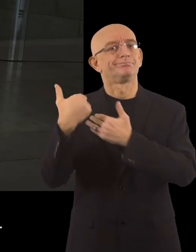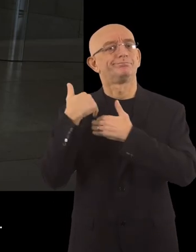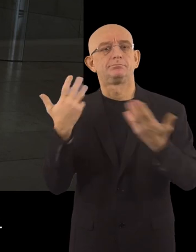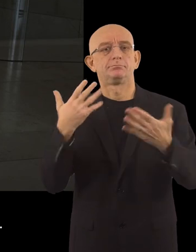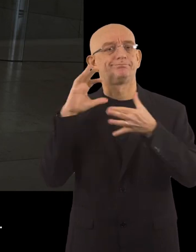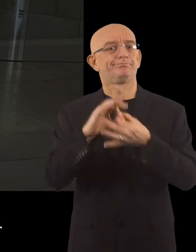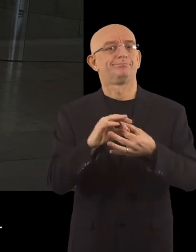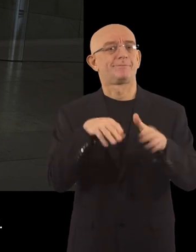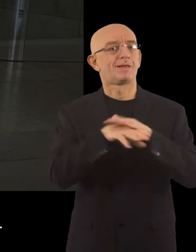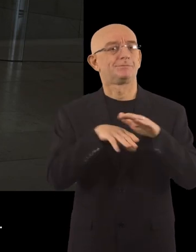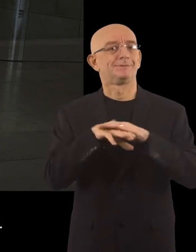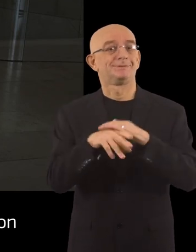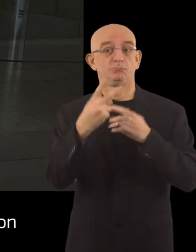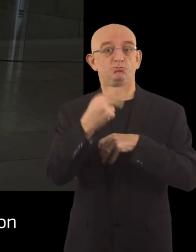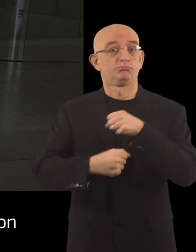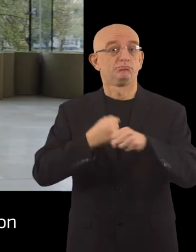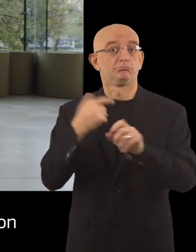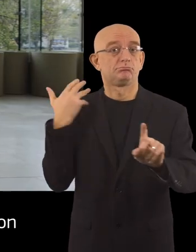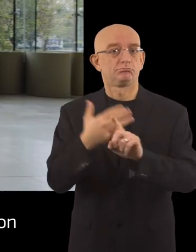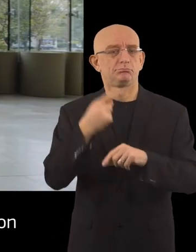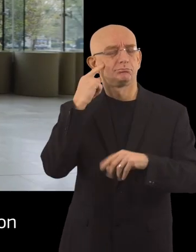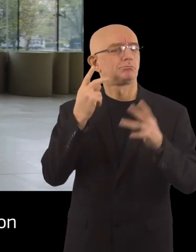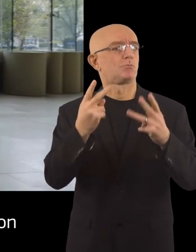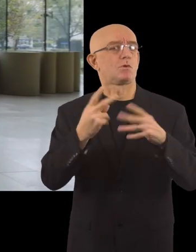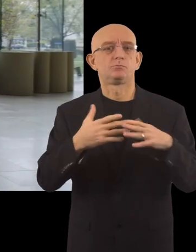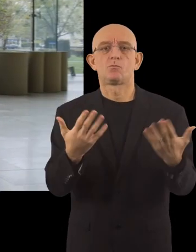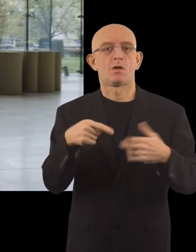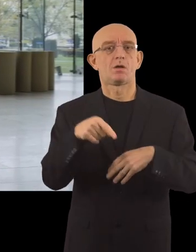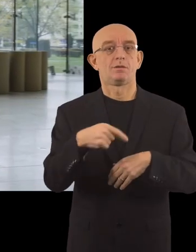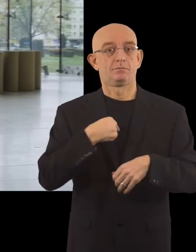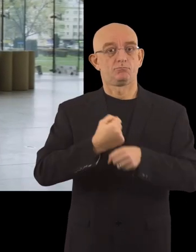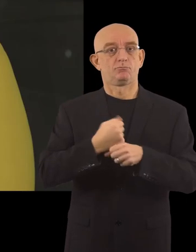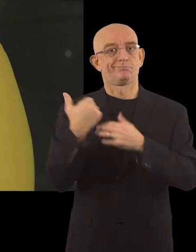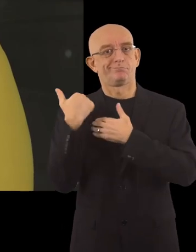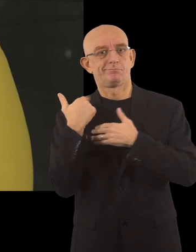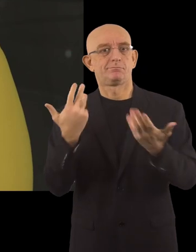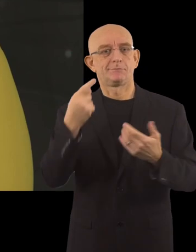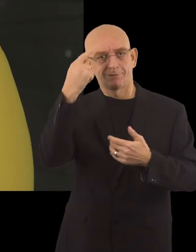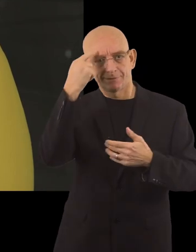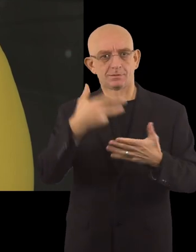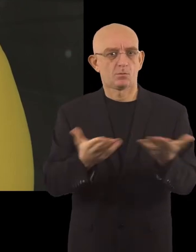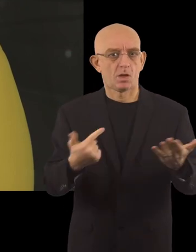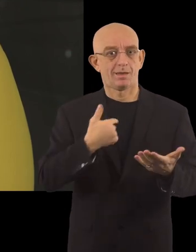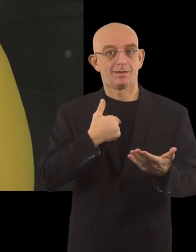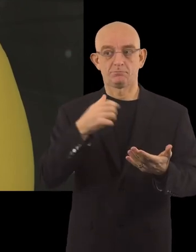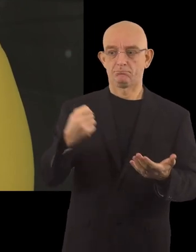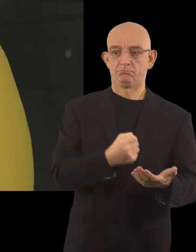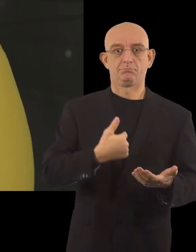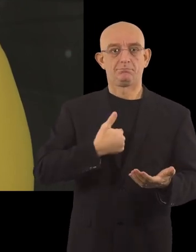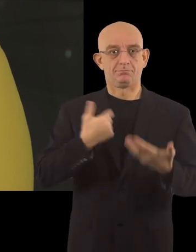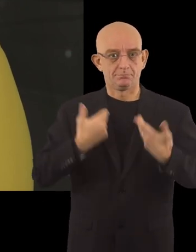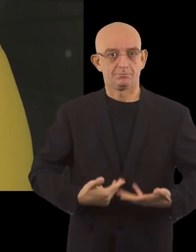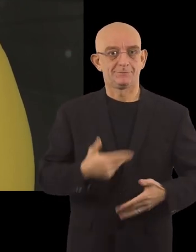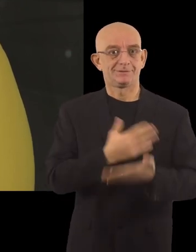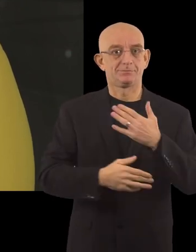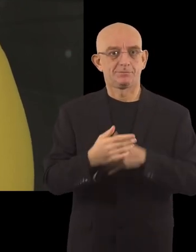I have been working in the museum for two years as an accessibility coordinator. I think it's very important for this position, and what we do in the museum, that I am a